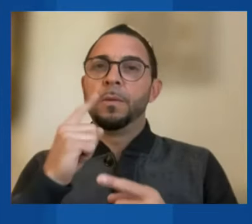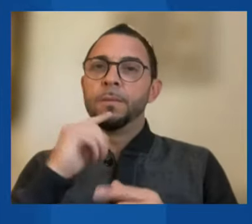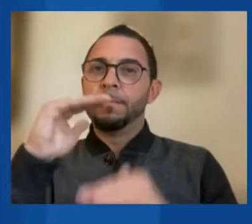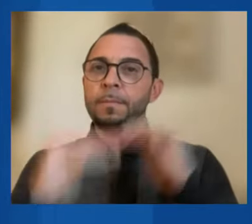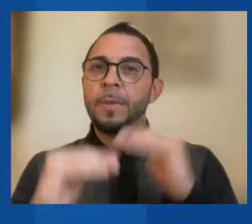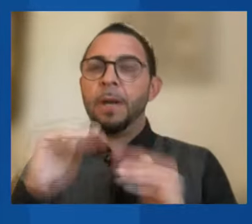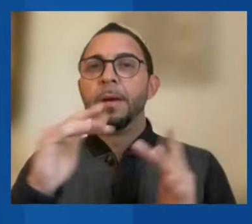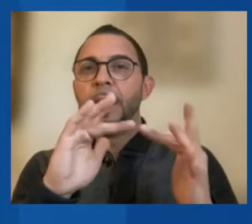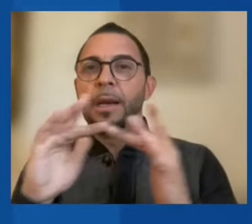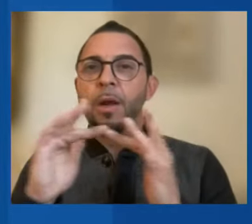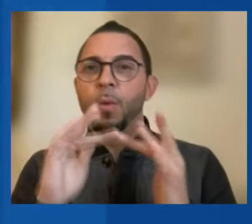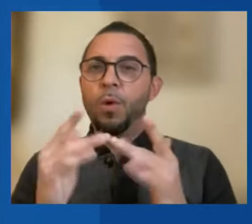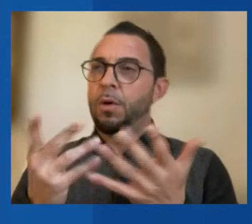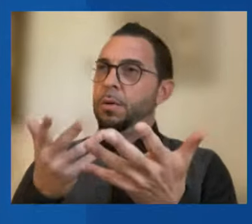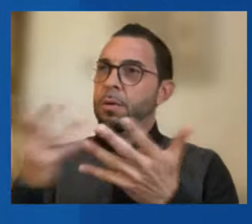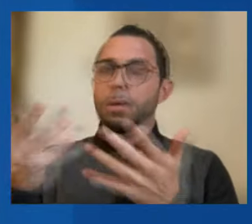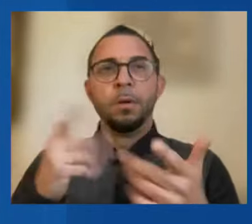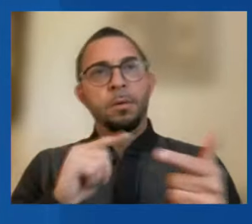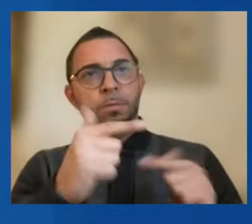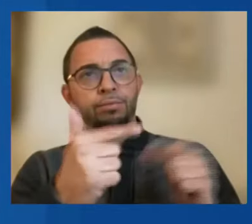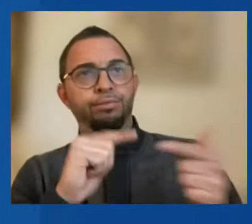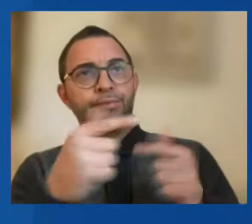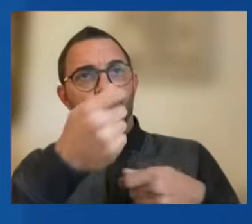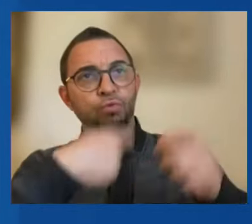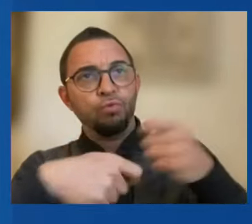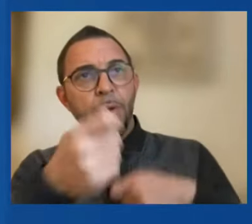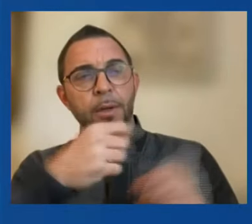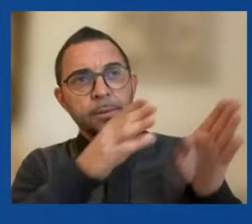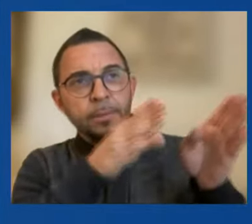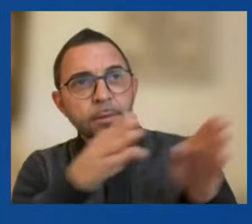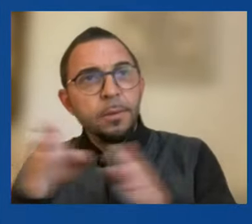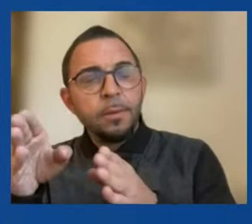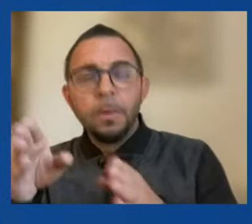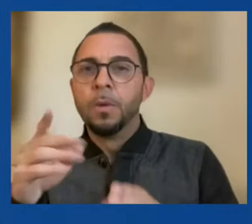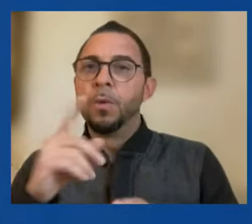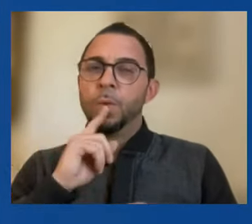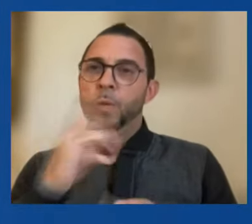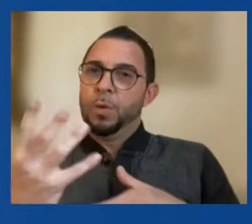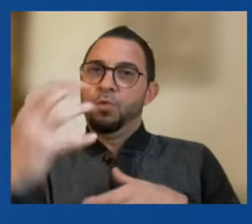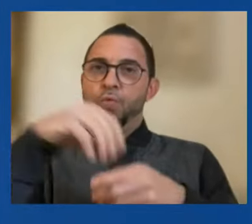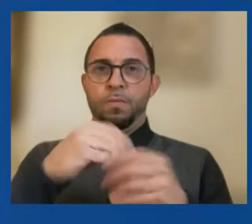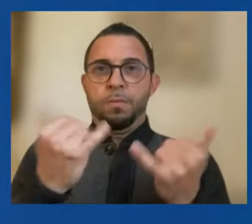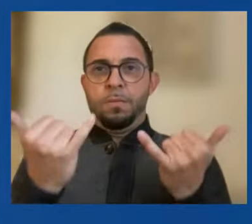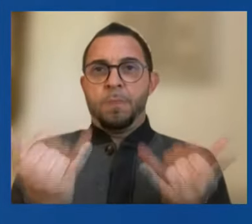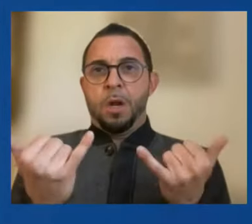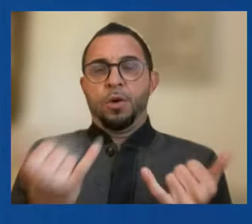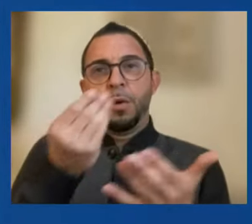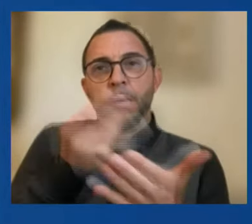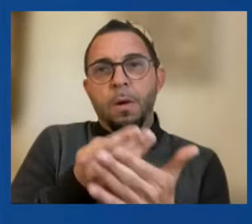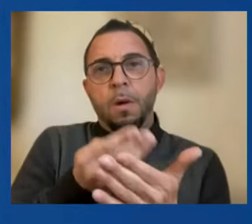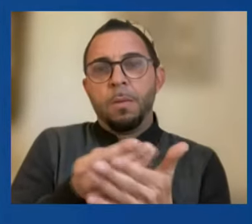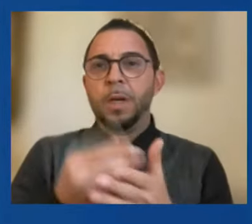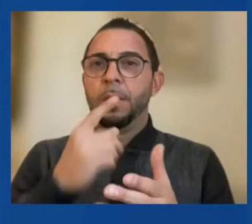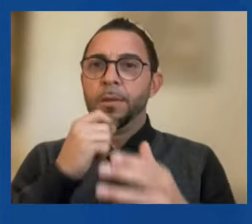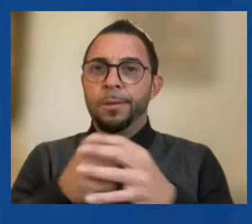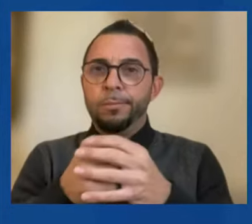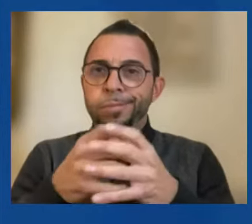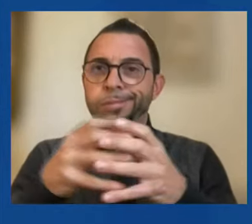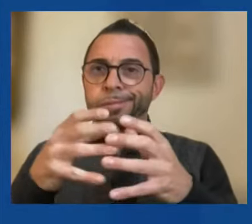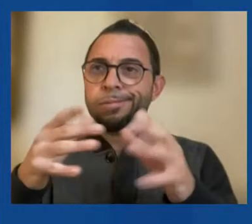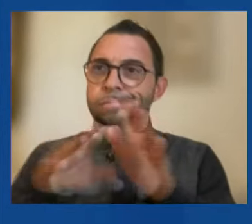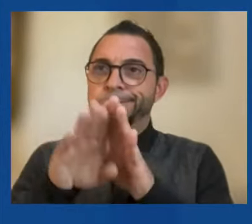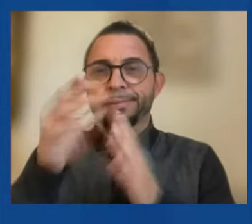trade arrangements to incorporate elements of the modern economy that are growing in economic importance,